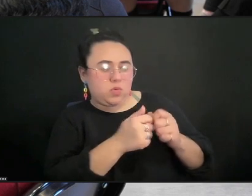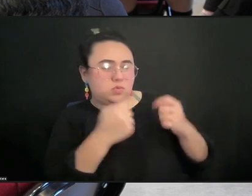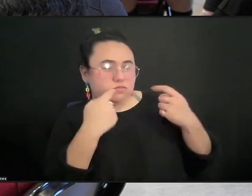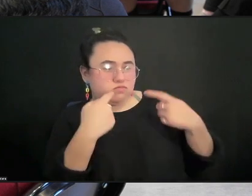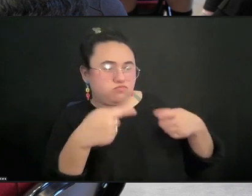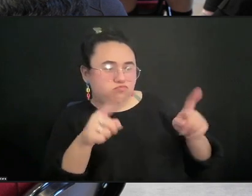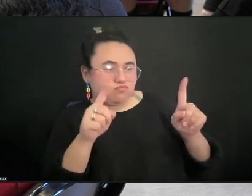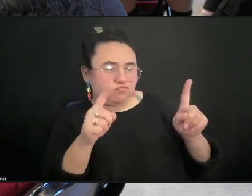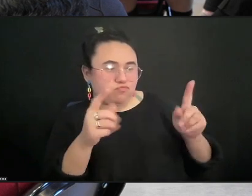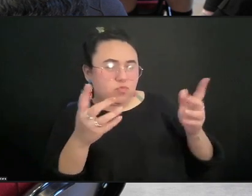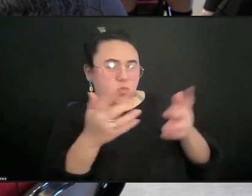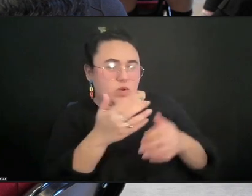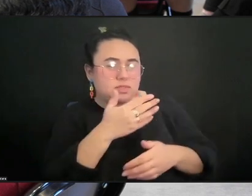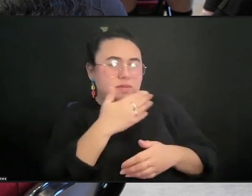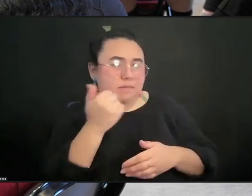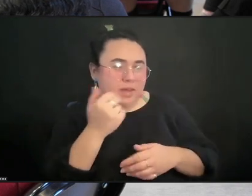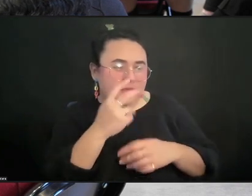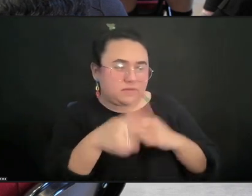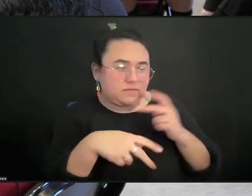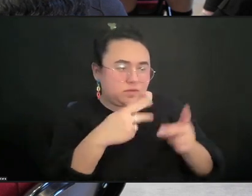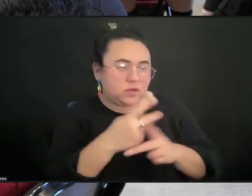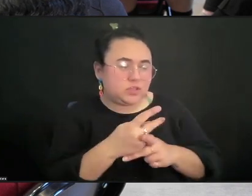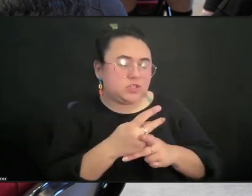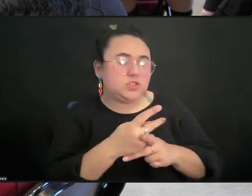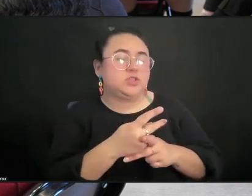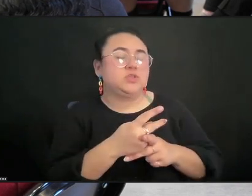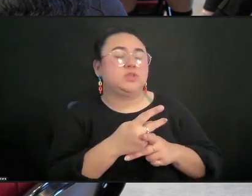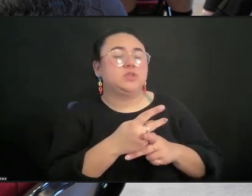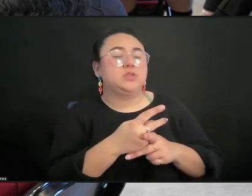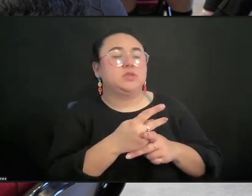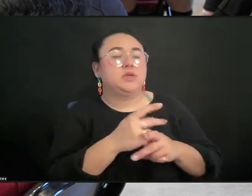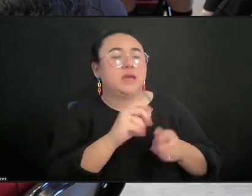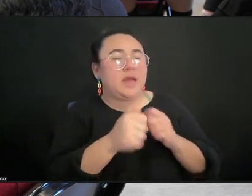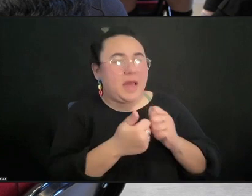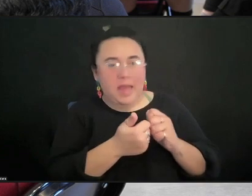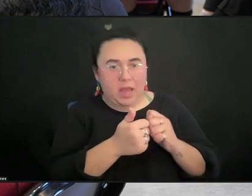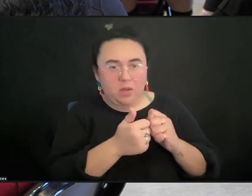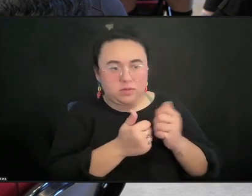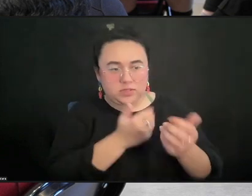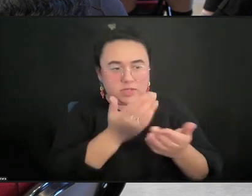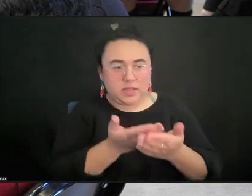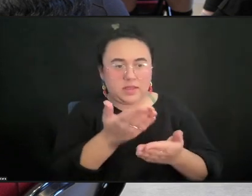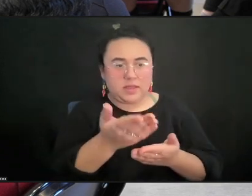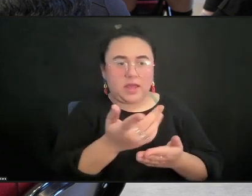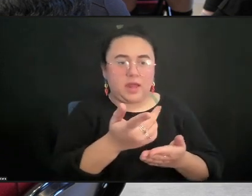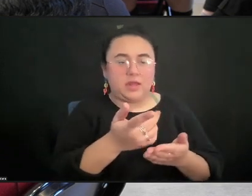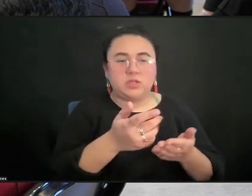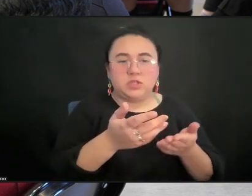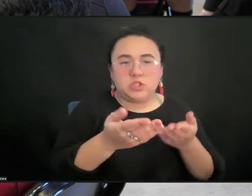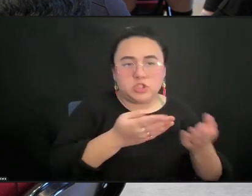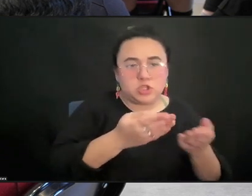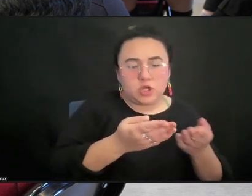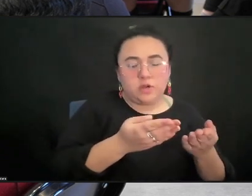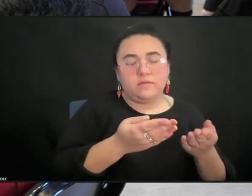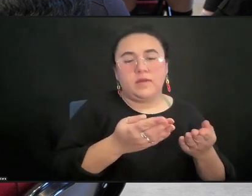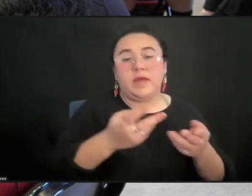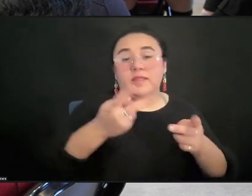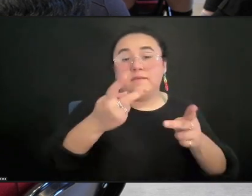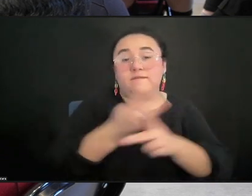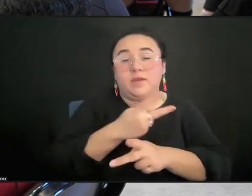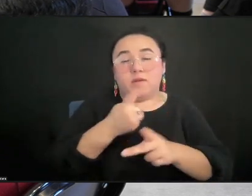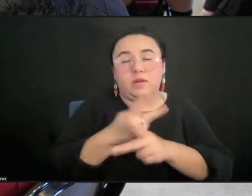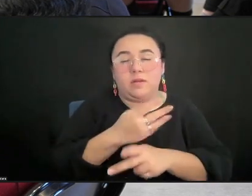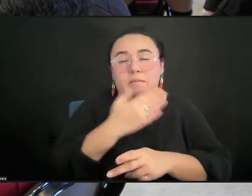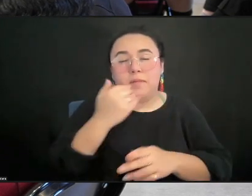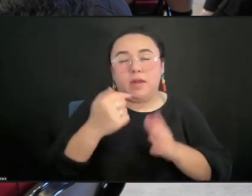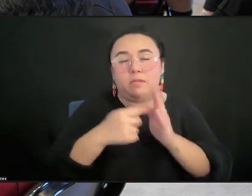and who does it have to, who does it have to get to, who does it have to serve, then figuring out the way how to do that. It seems to me a much better model than the